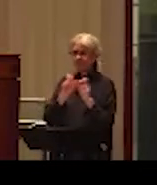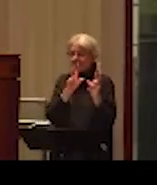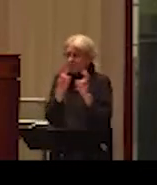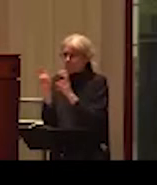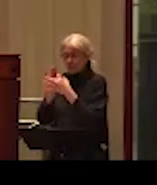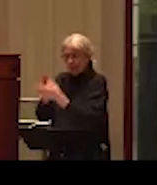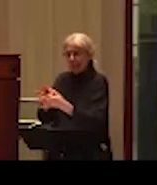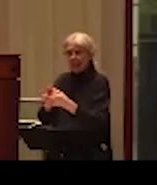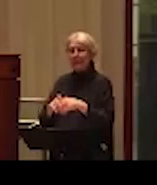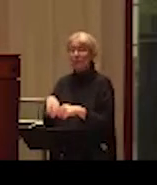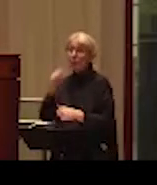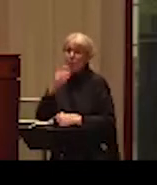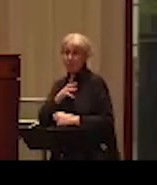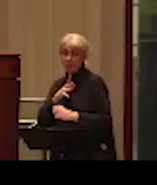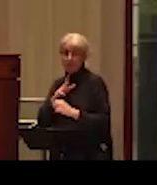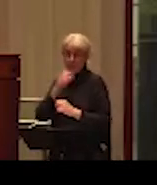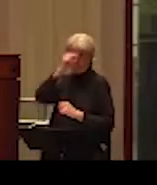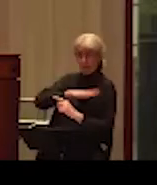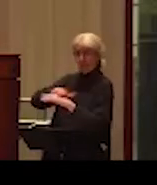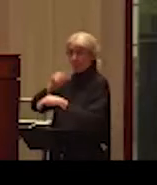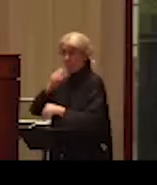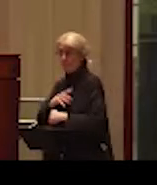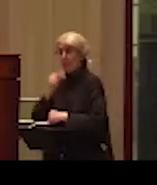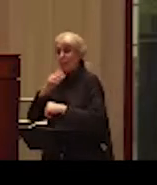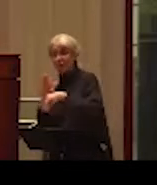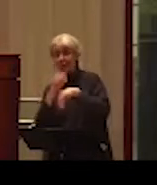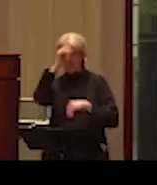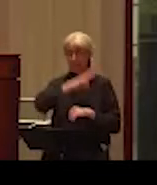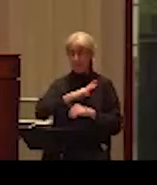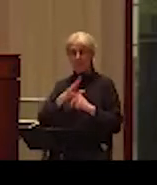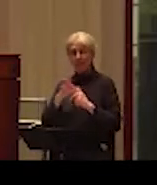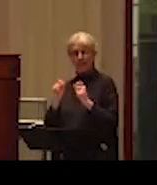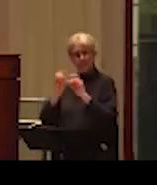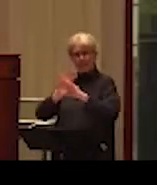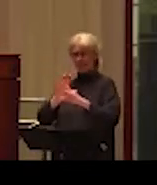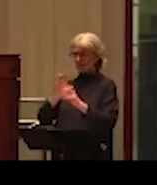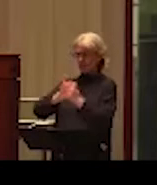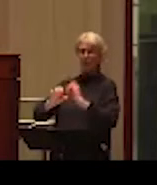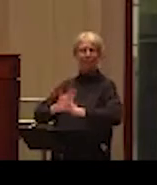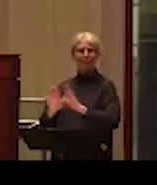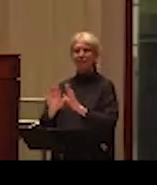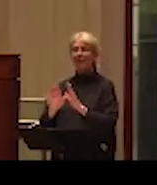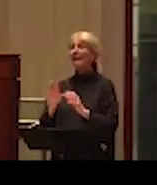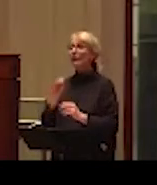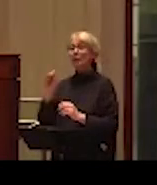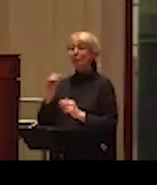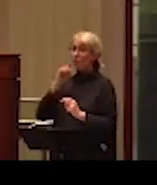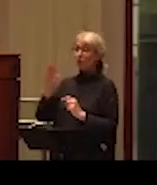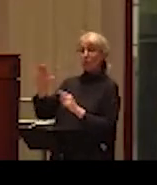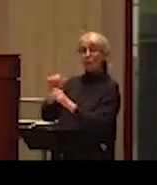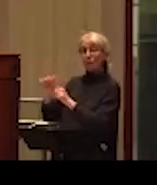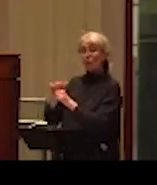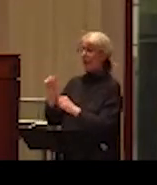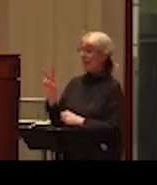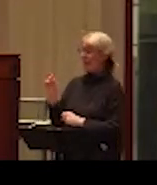violence against women. In recognition of her work and on behalf of the Sterling Prize committee, Vance and